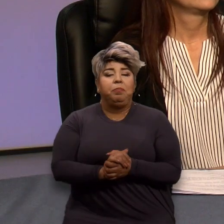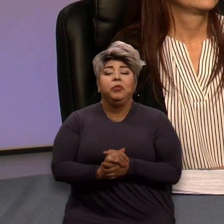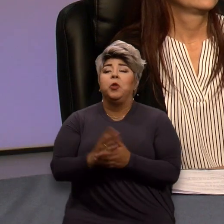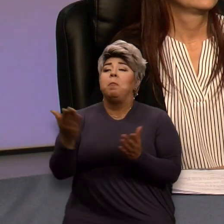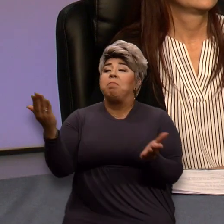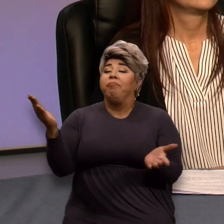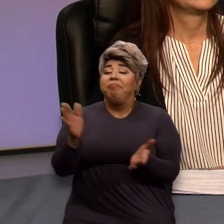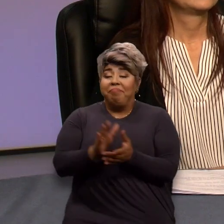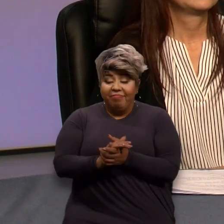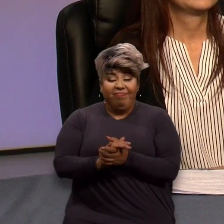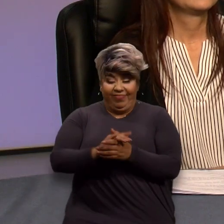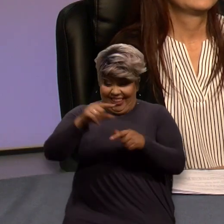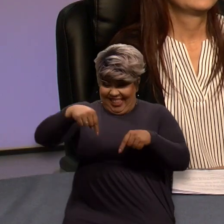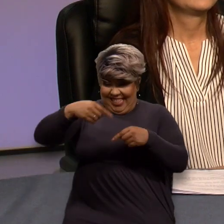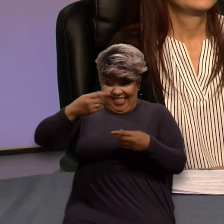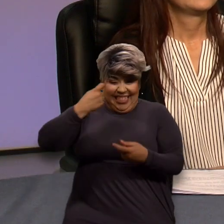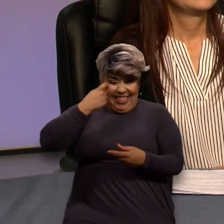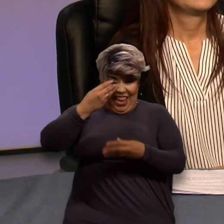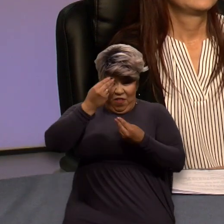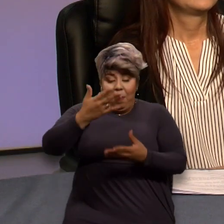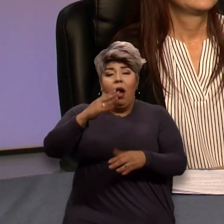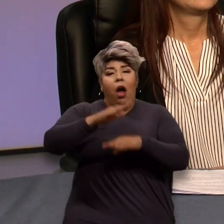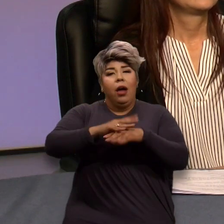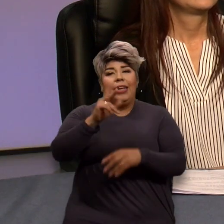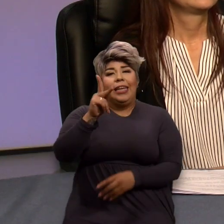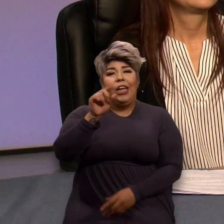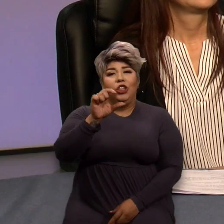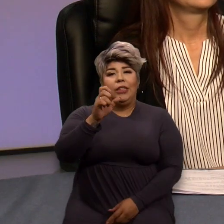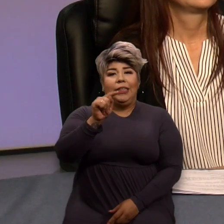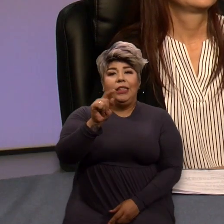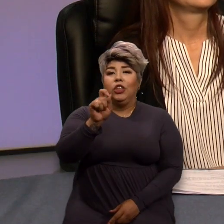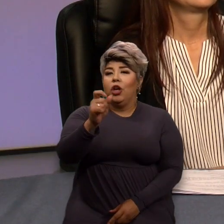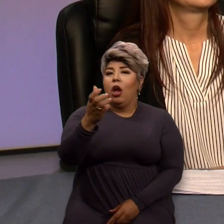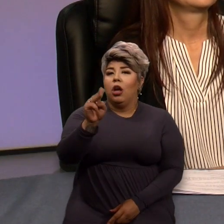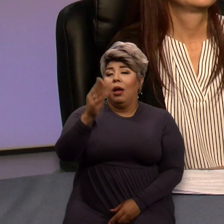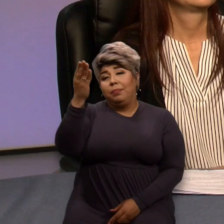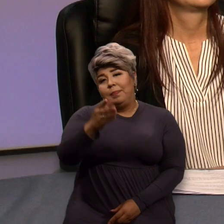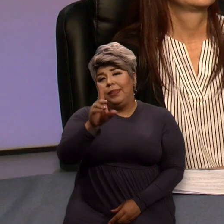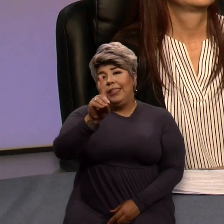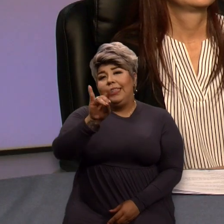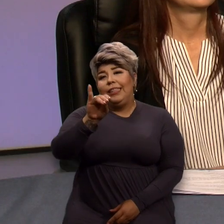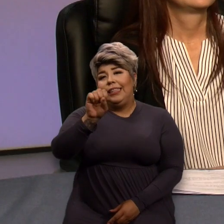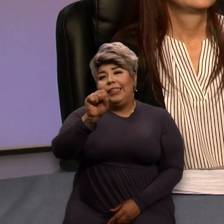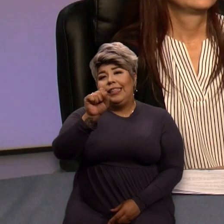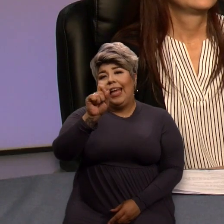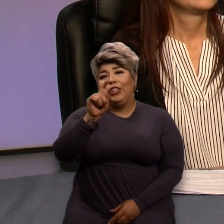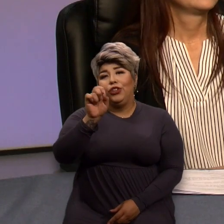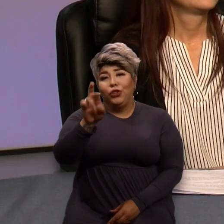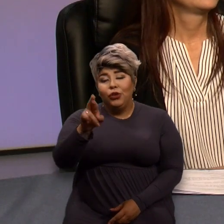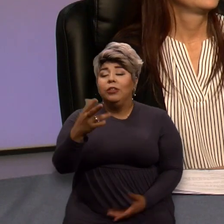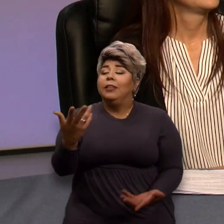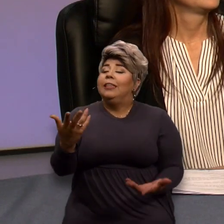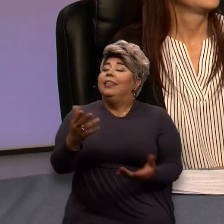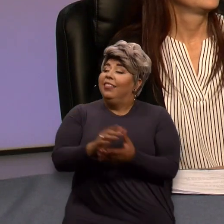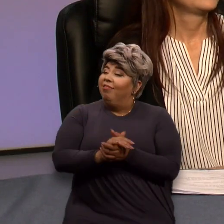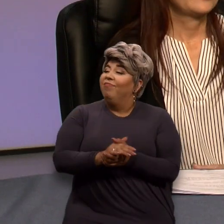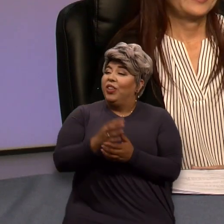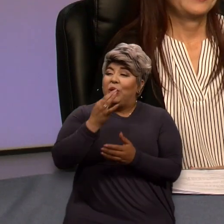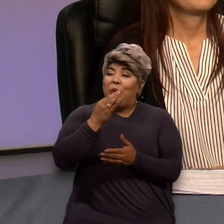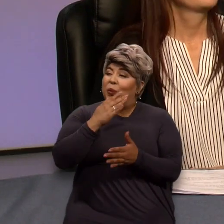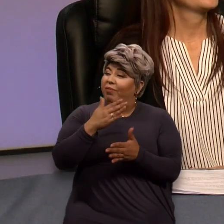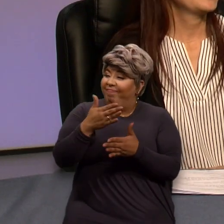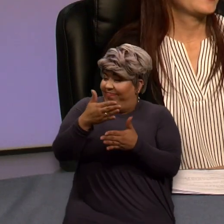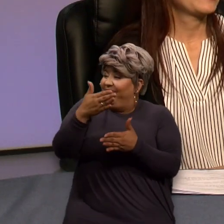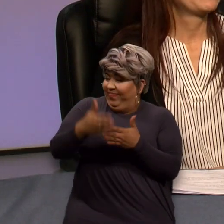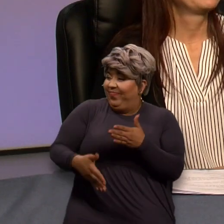again, we have all this information on our website, kget.com slash disaster. We're rounding out disaster preparedness